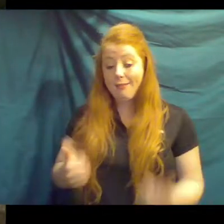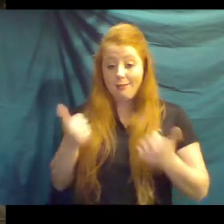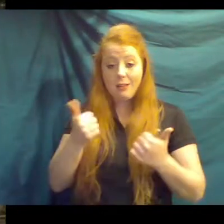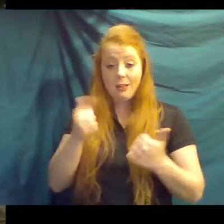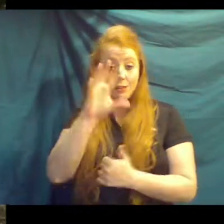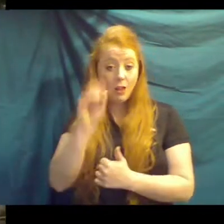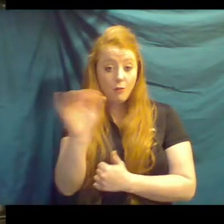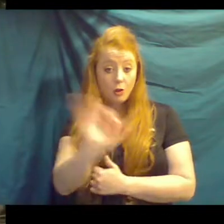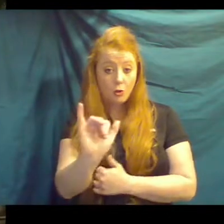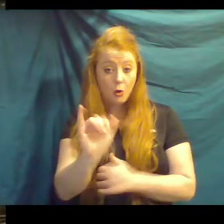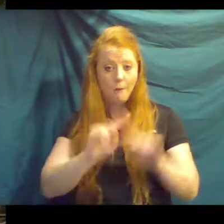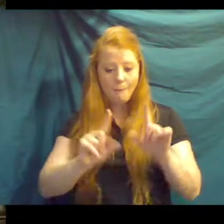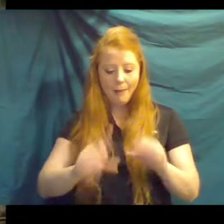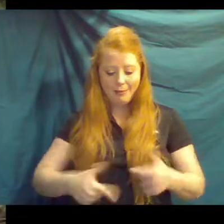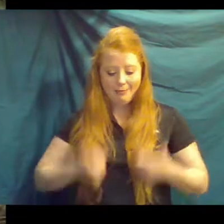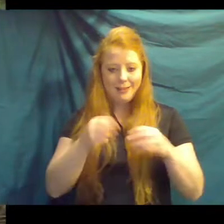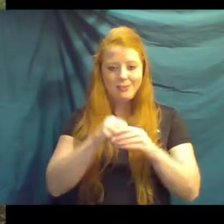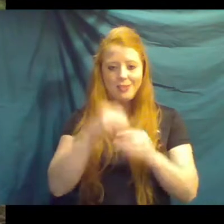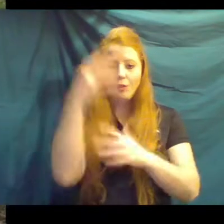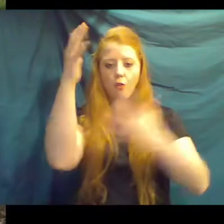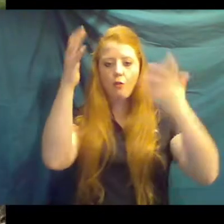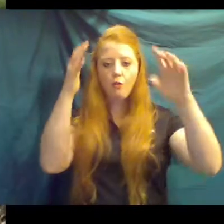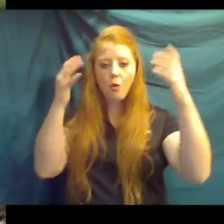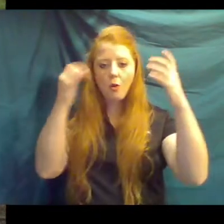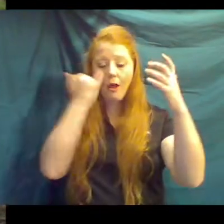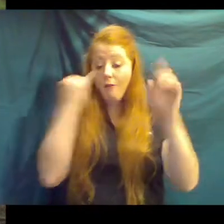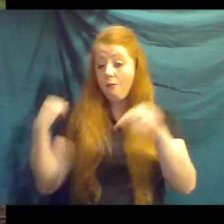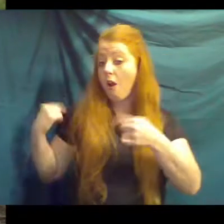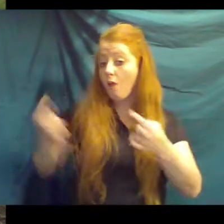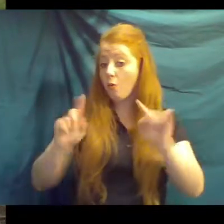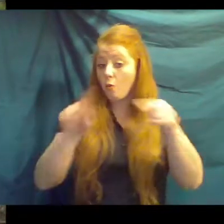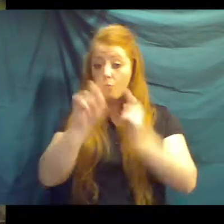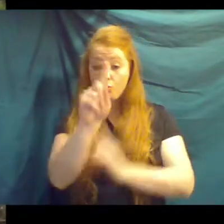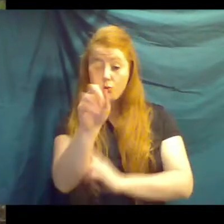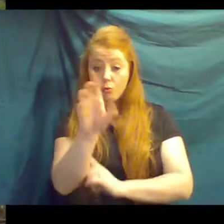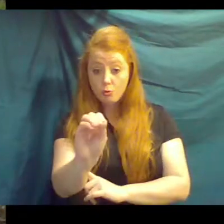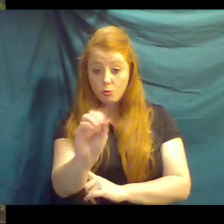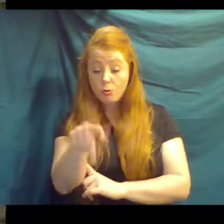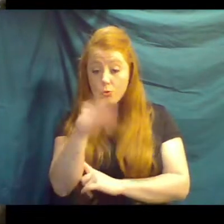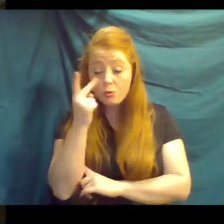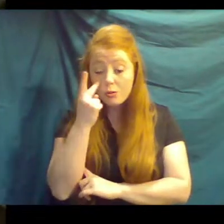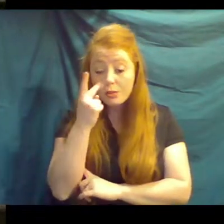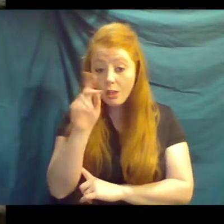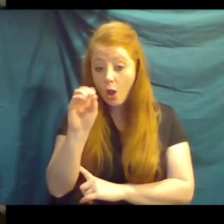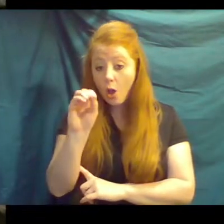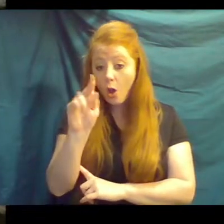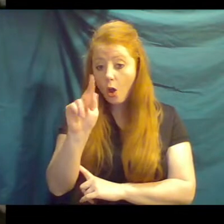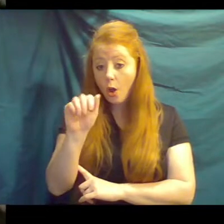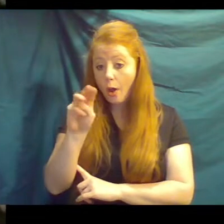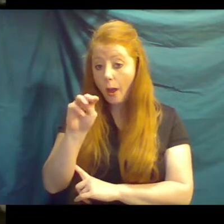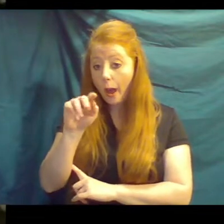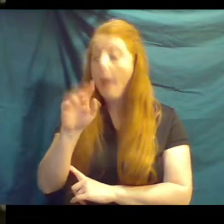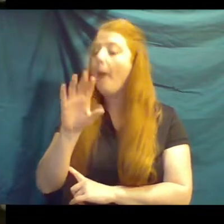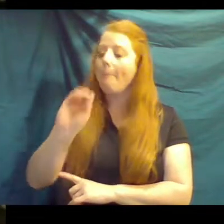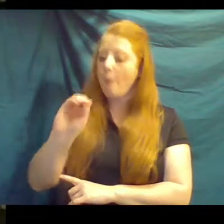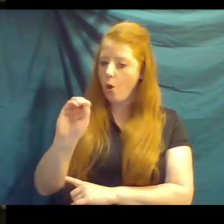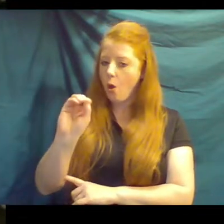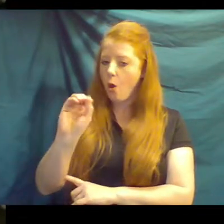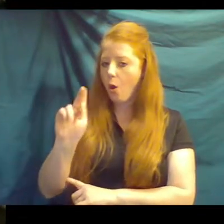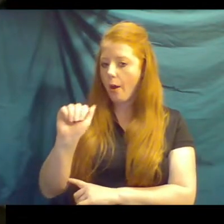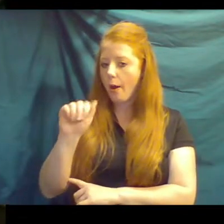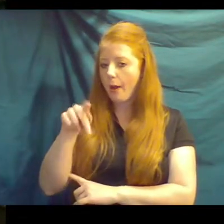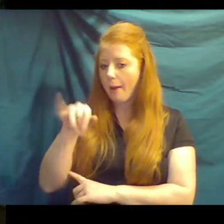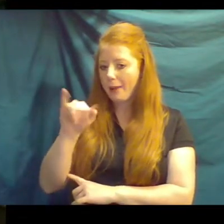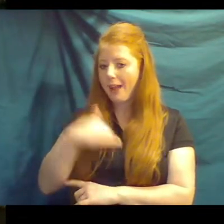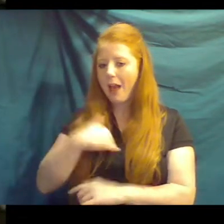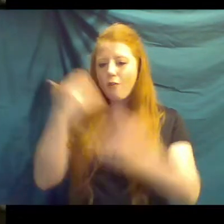but lives in the forest of Africa. If you've ever been to the zoo and have seen the Okapi down in the belt, they have a very dark chocolate